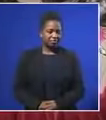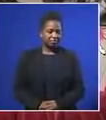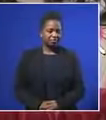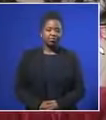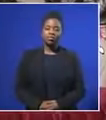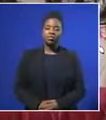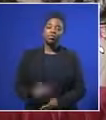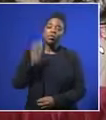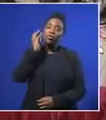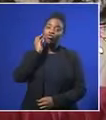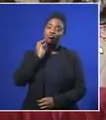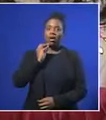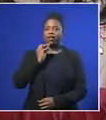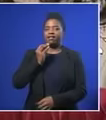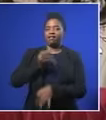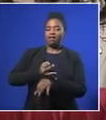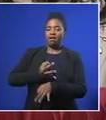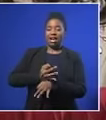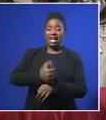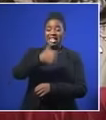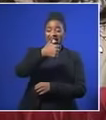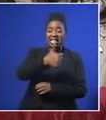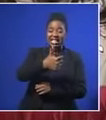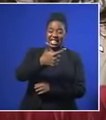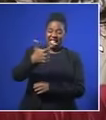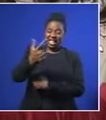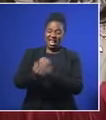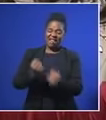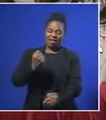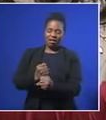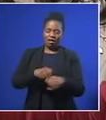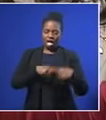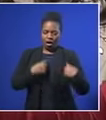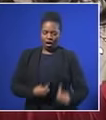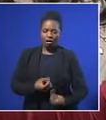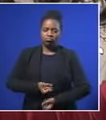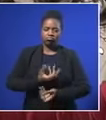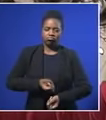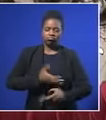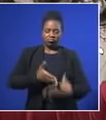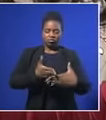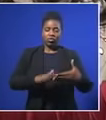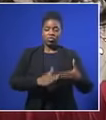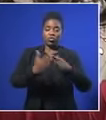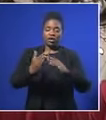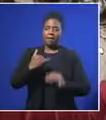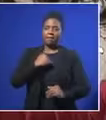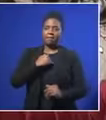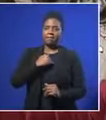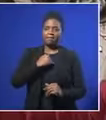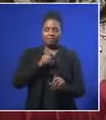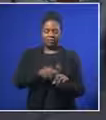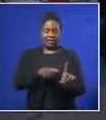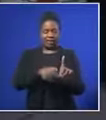Grandfather dedicated 67 years of his life serving humanity. And therefore, if there's only one way that I should use to